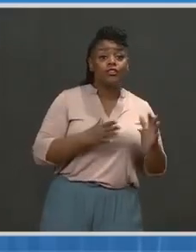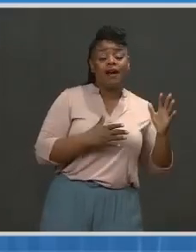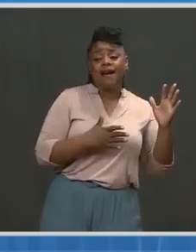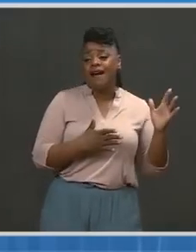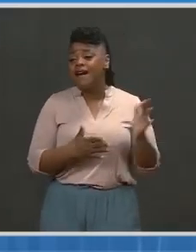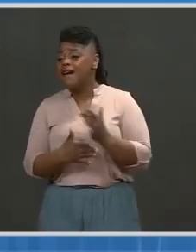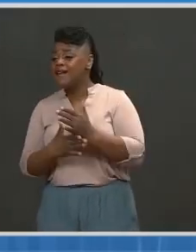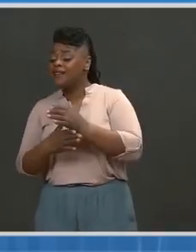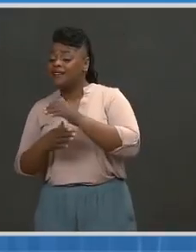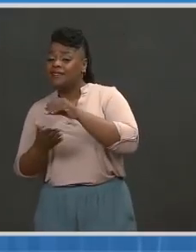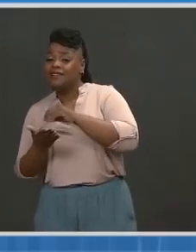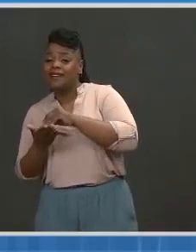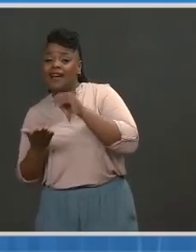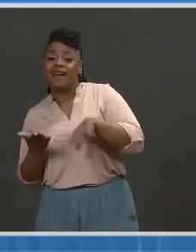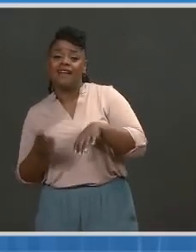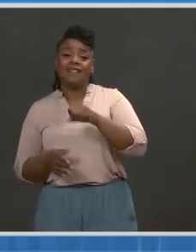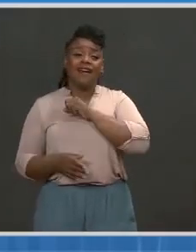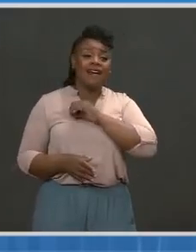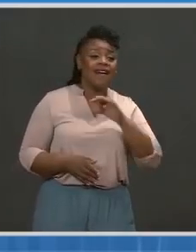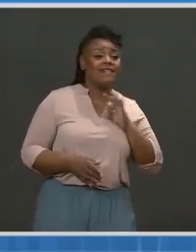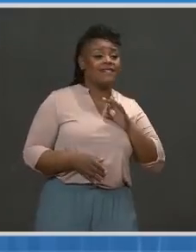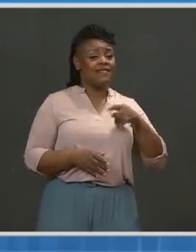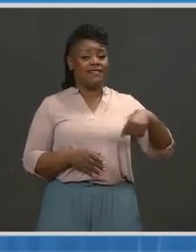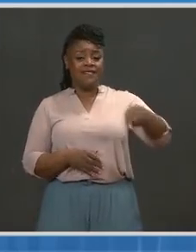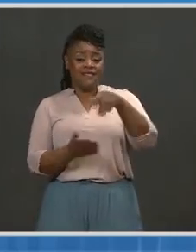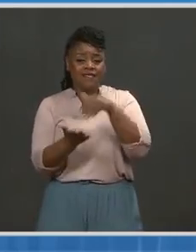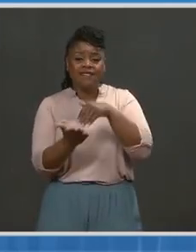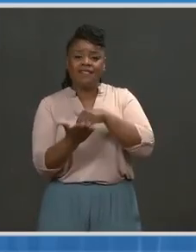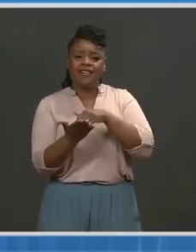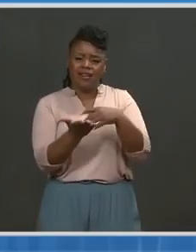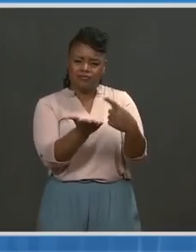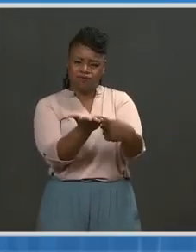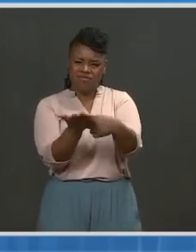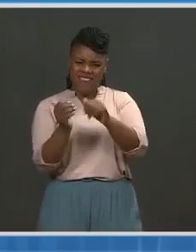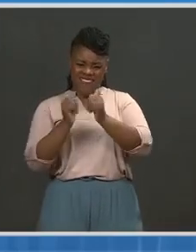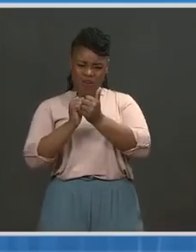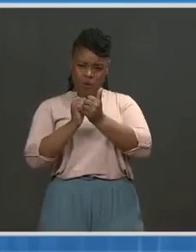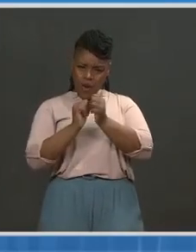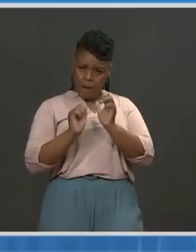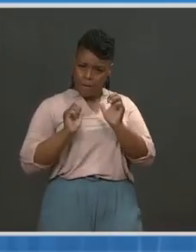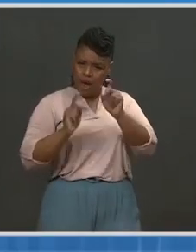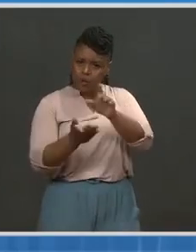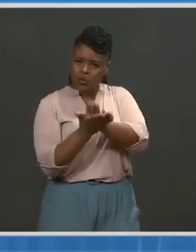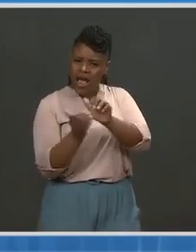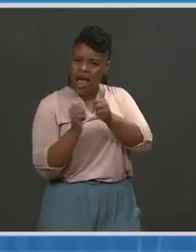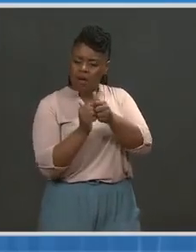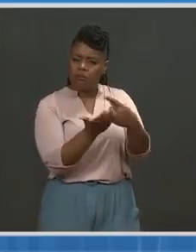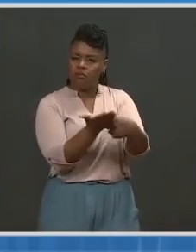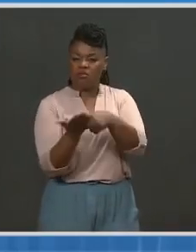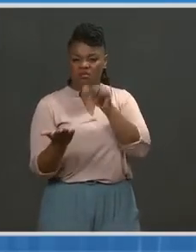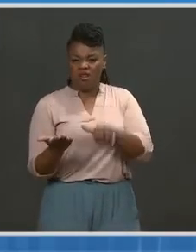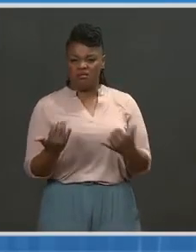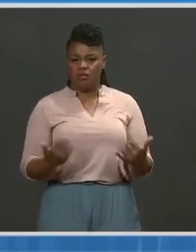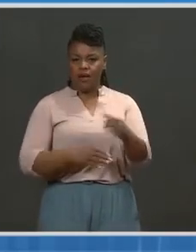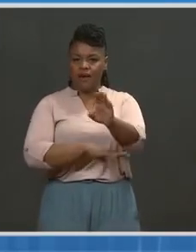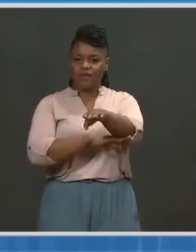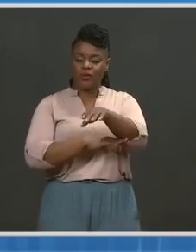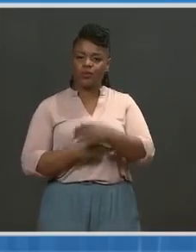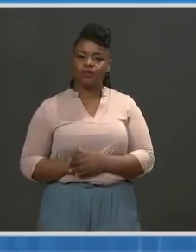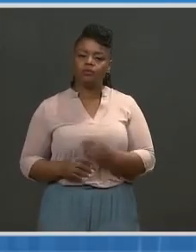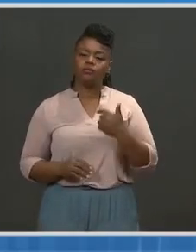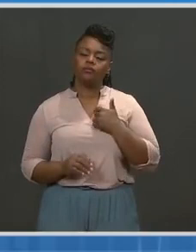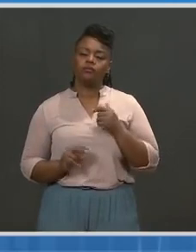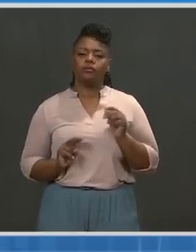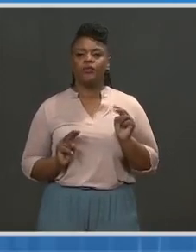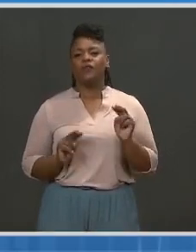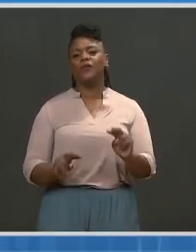staff, and students about how they have been able to successfully get back to in-person learning. I look forward to learning